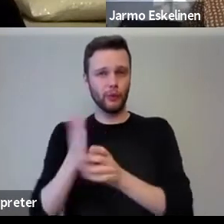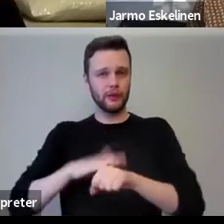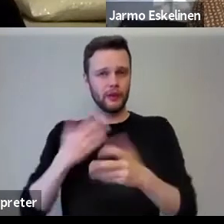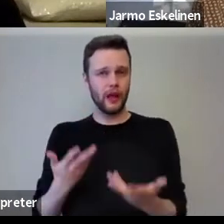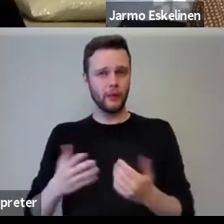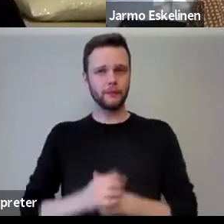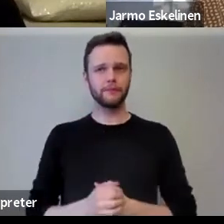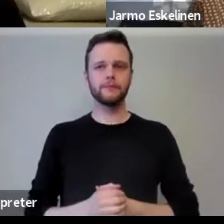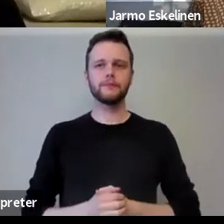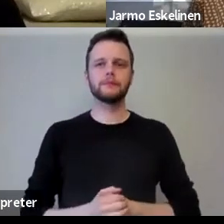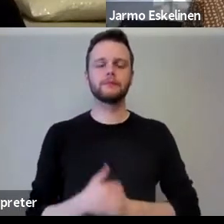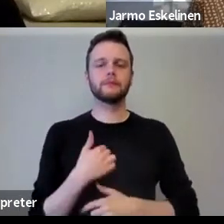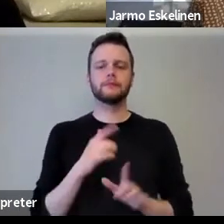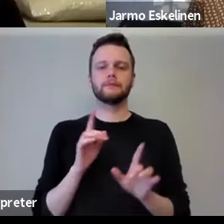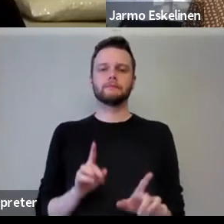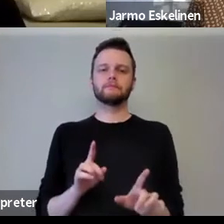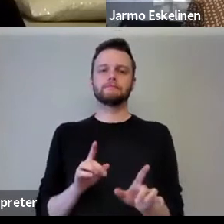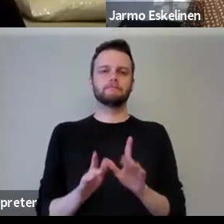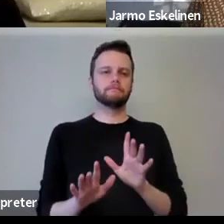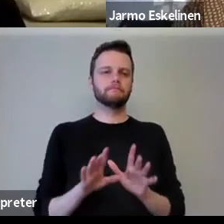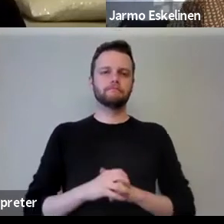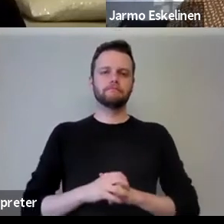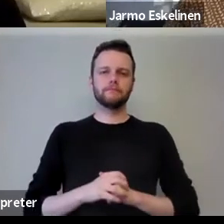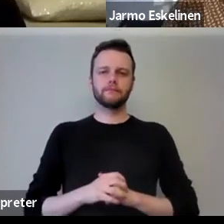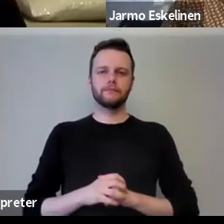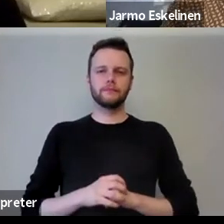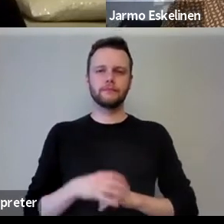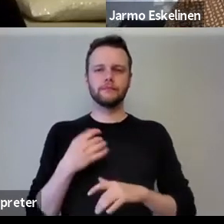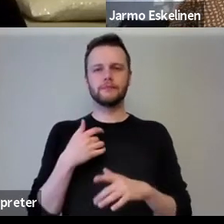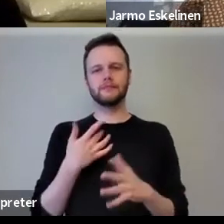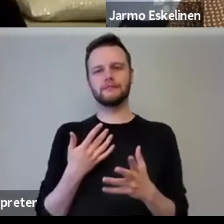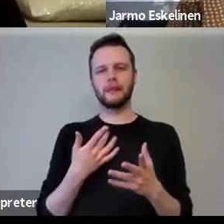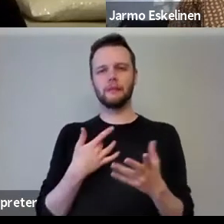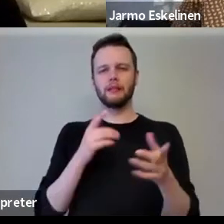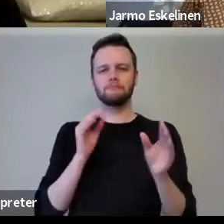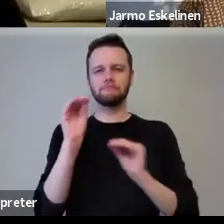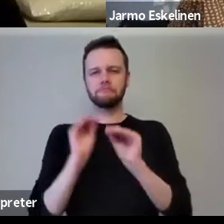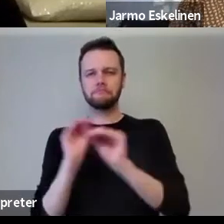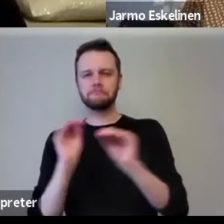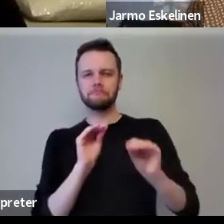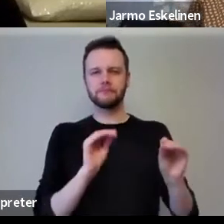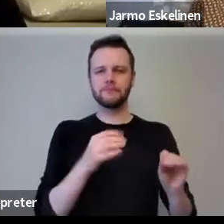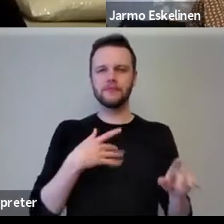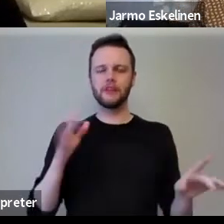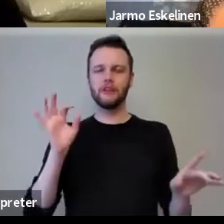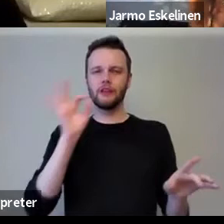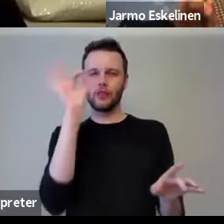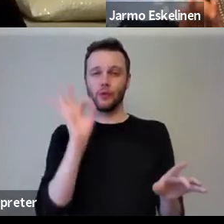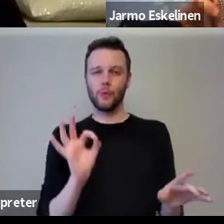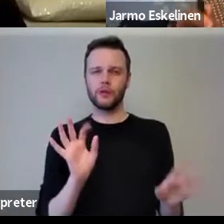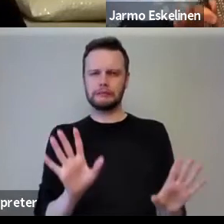Maybe I'll, um, move the trees around a bit, uh, with the question. So the, uh,